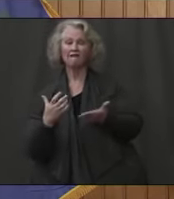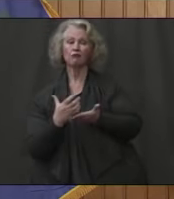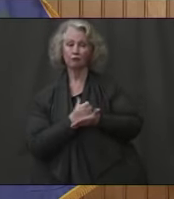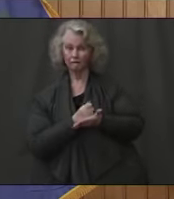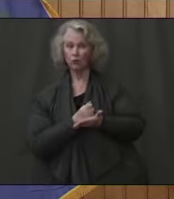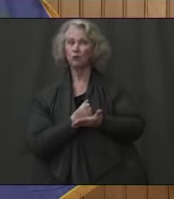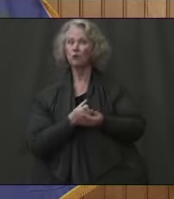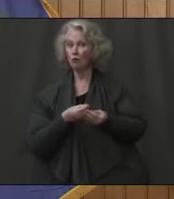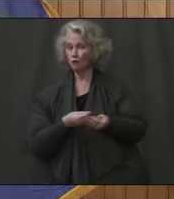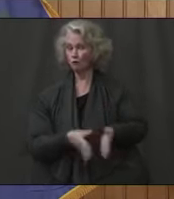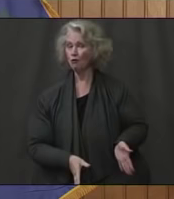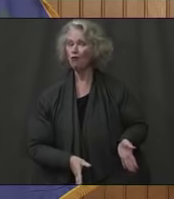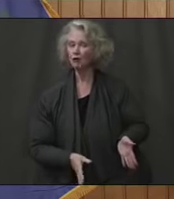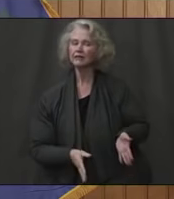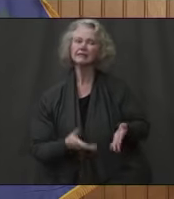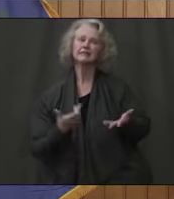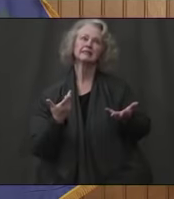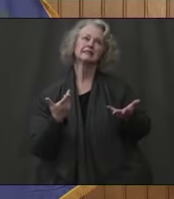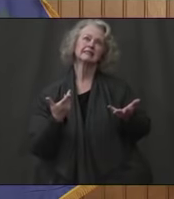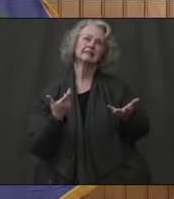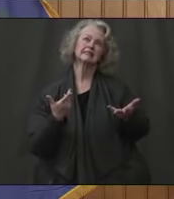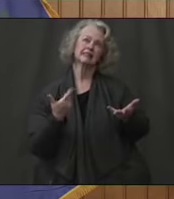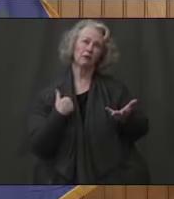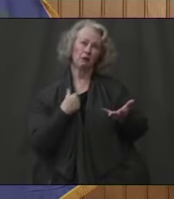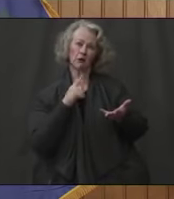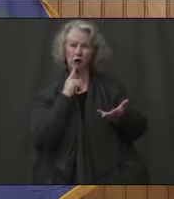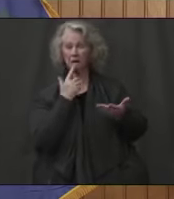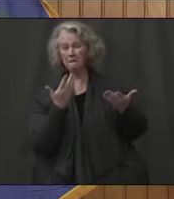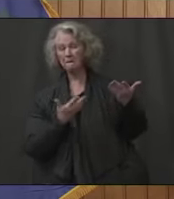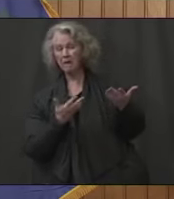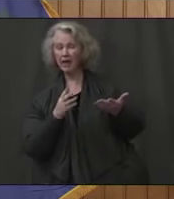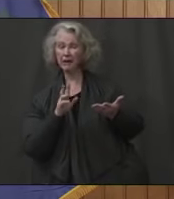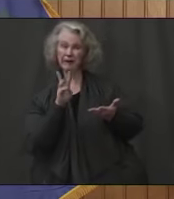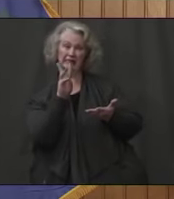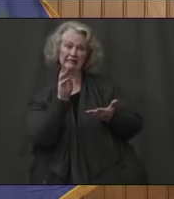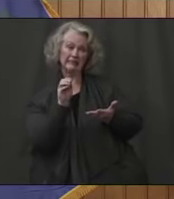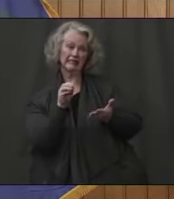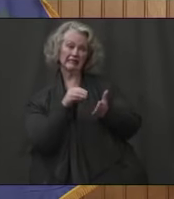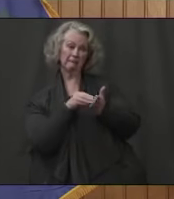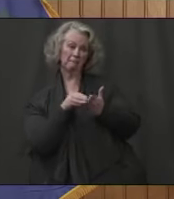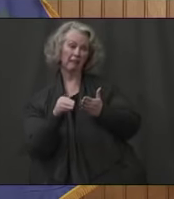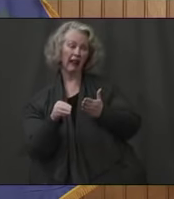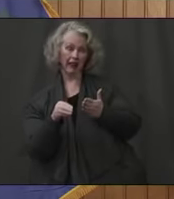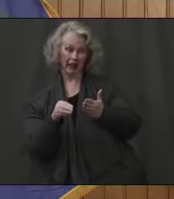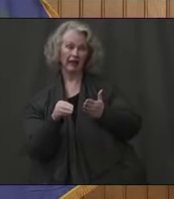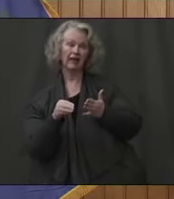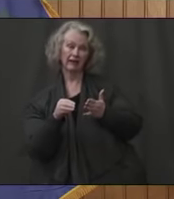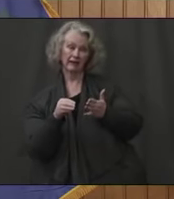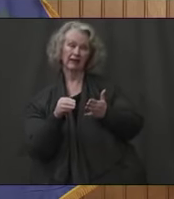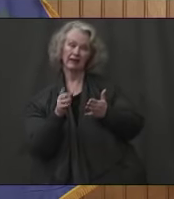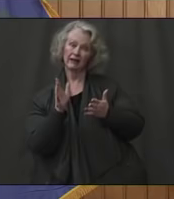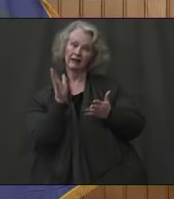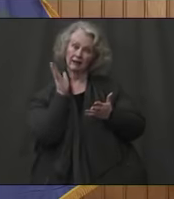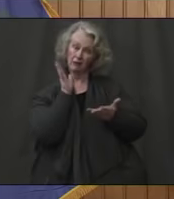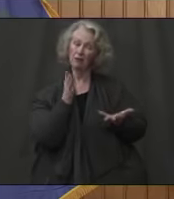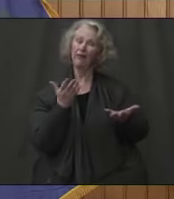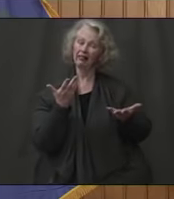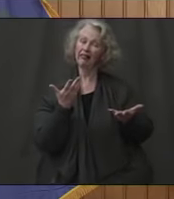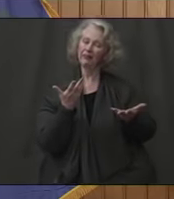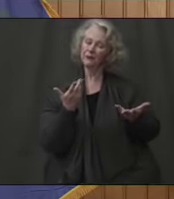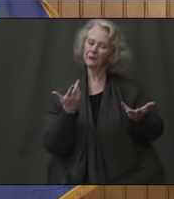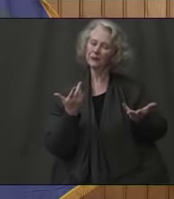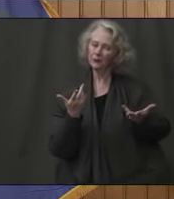I was here, we talked about probably a $60 million shortfall in this fiscal year, which was very small